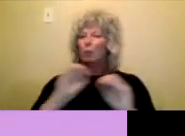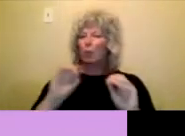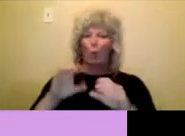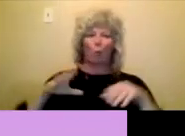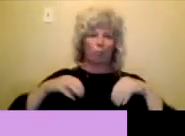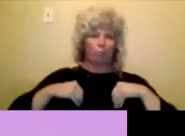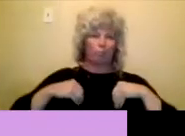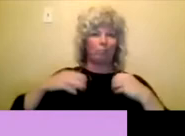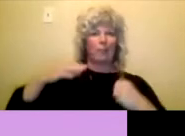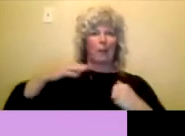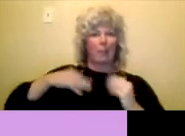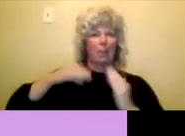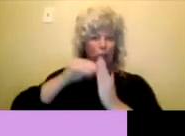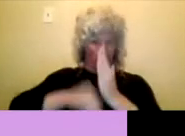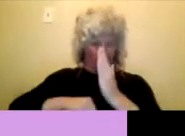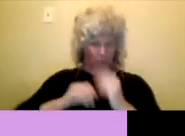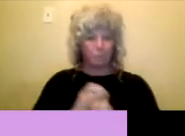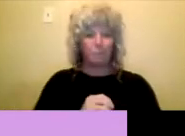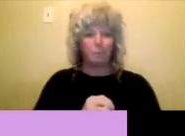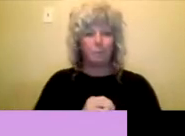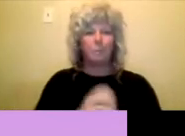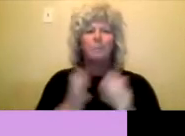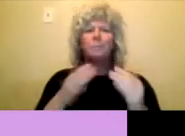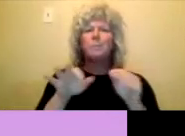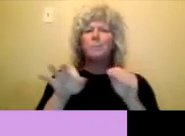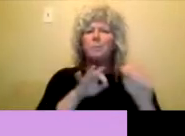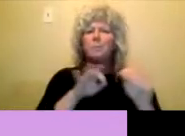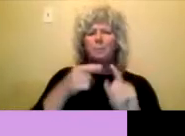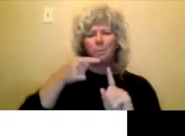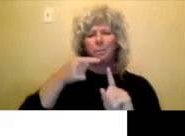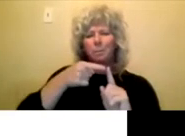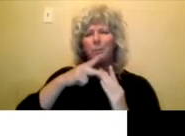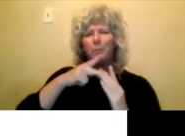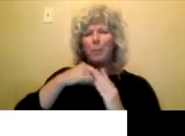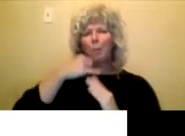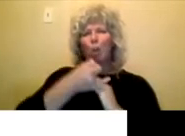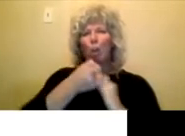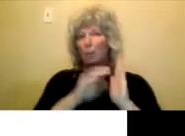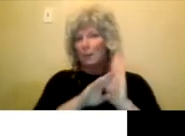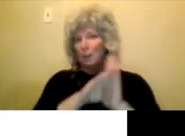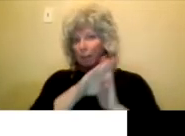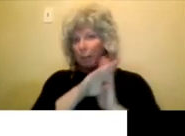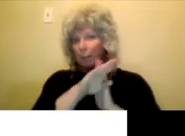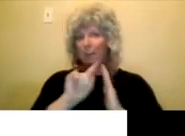So project development is the first category.